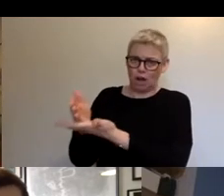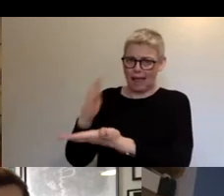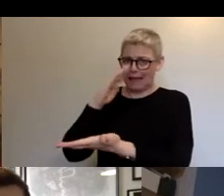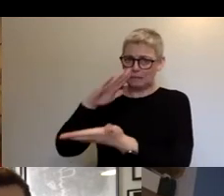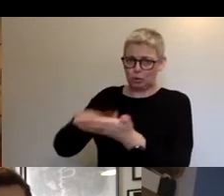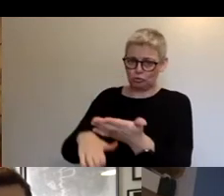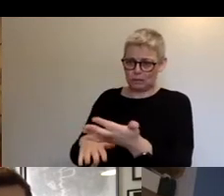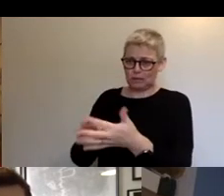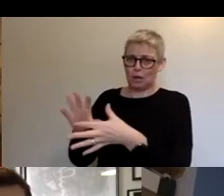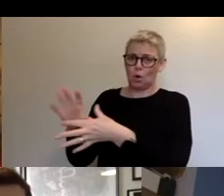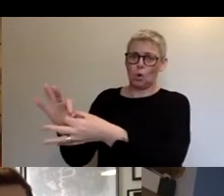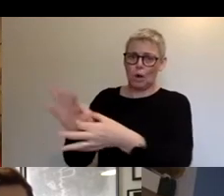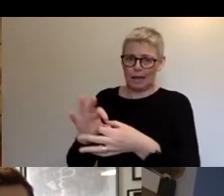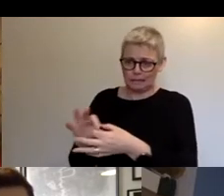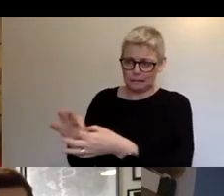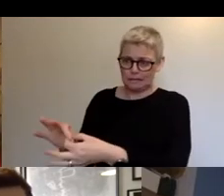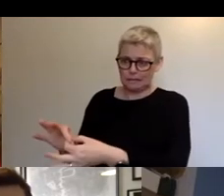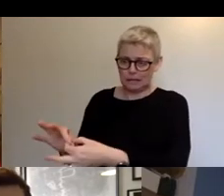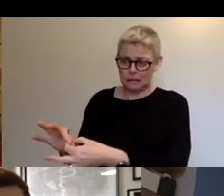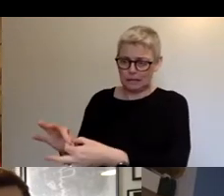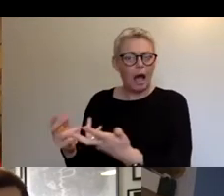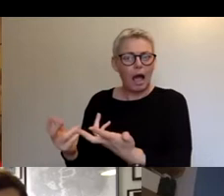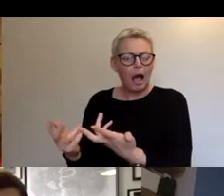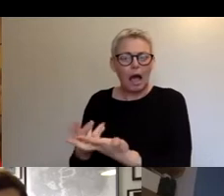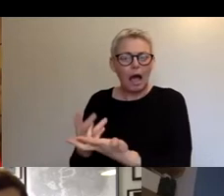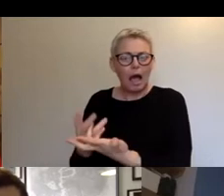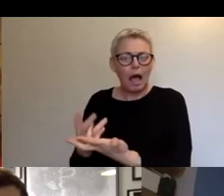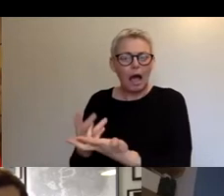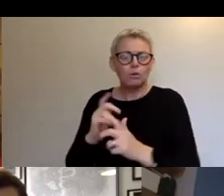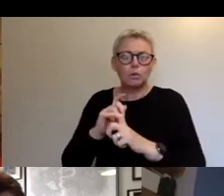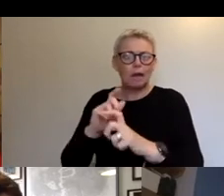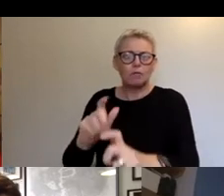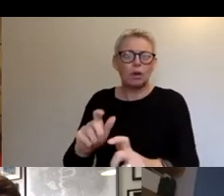you're not allowed to come to a place to connect and share an experience?